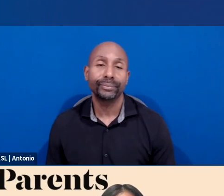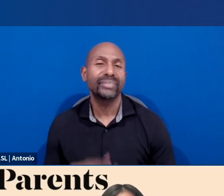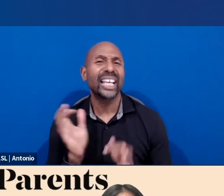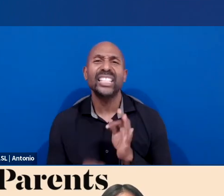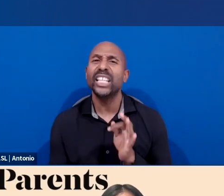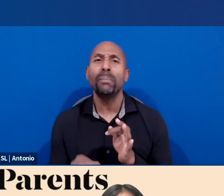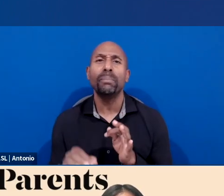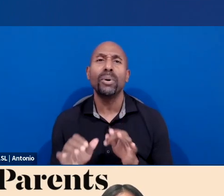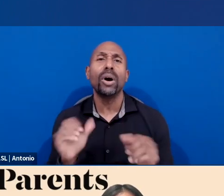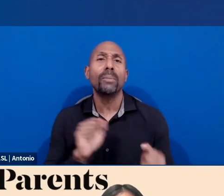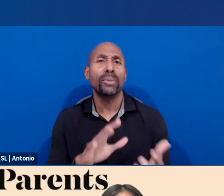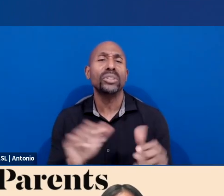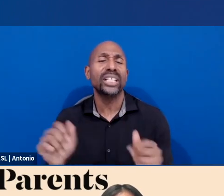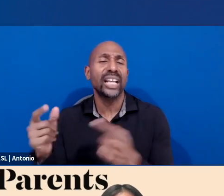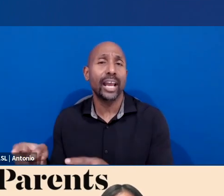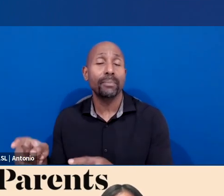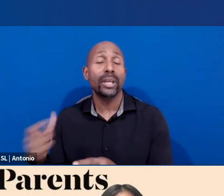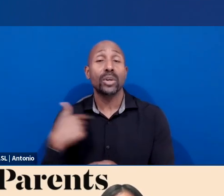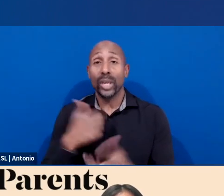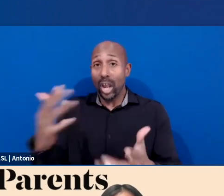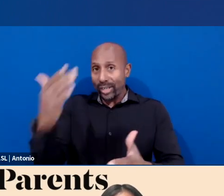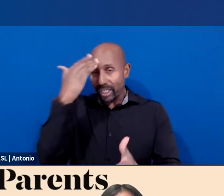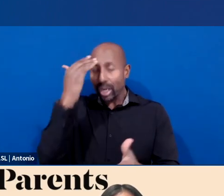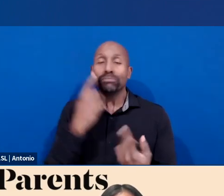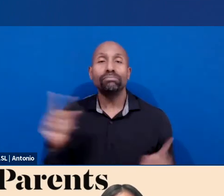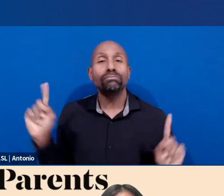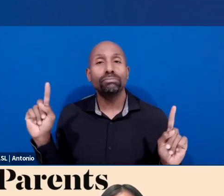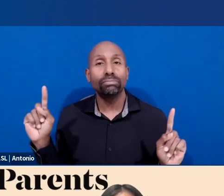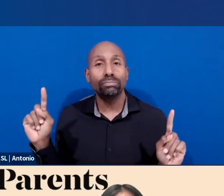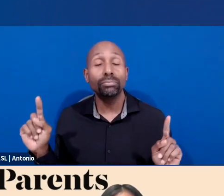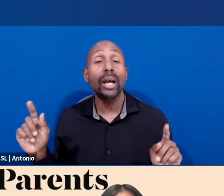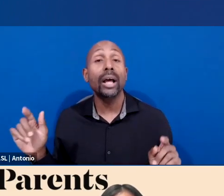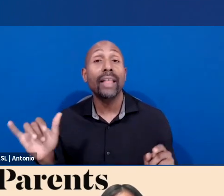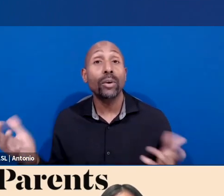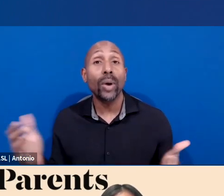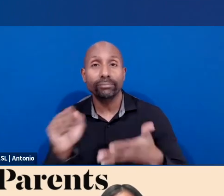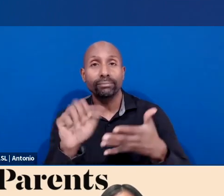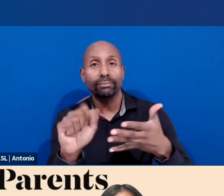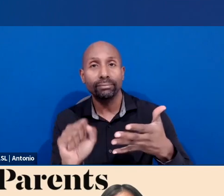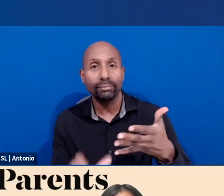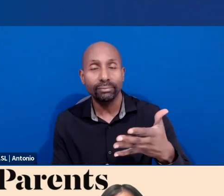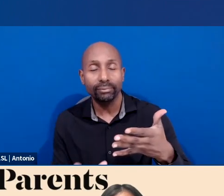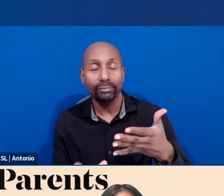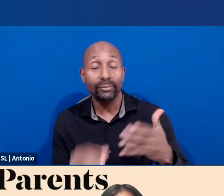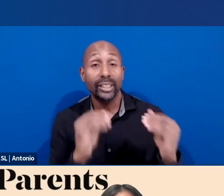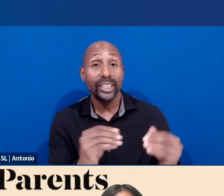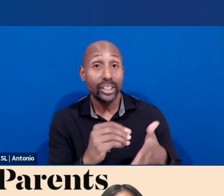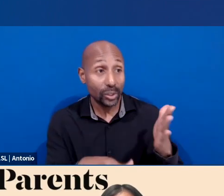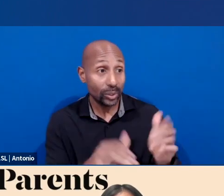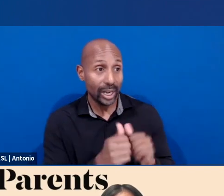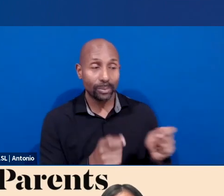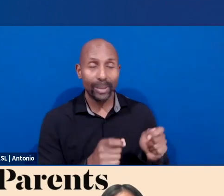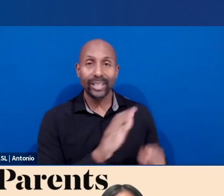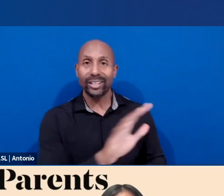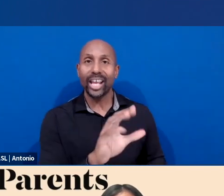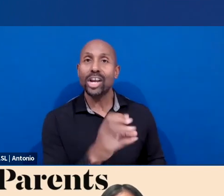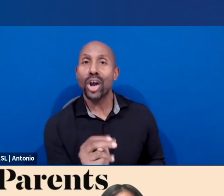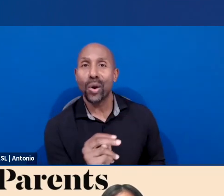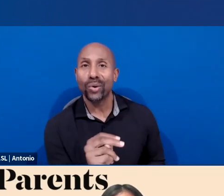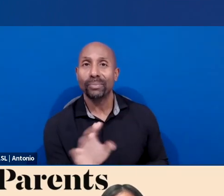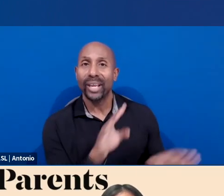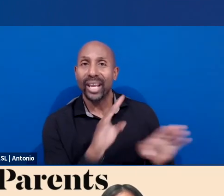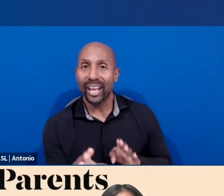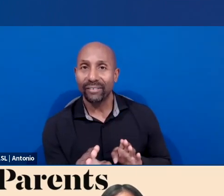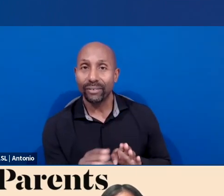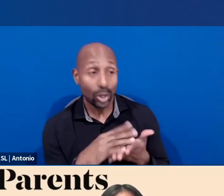in schools that we know are effective, such as teaching students how to manage their own behavior and